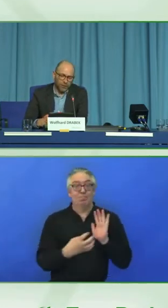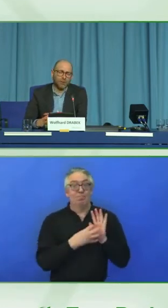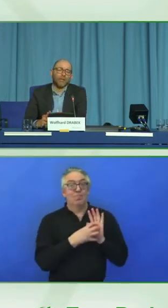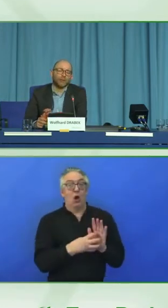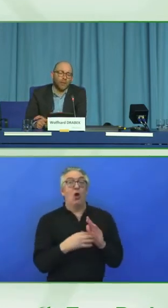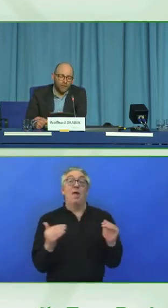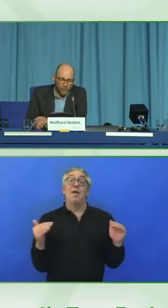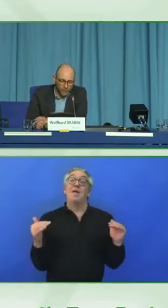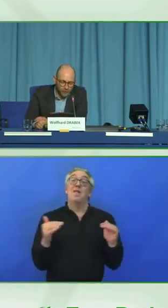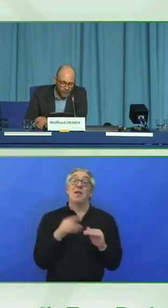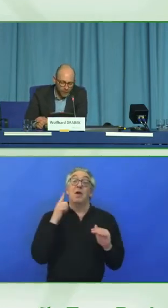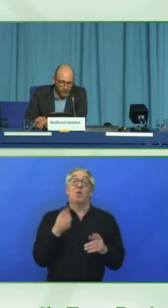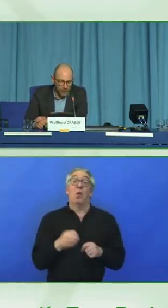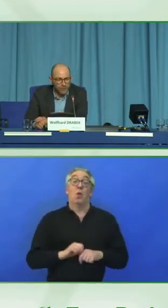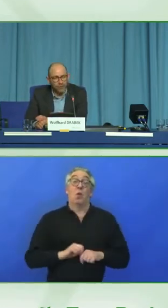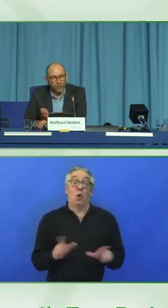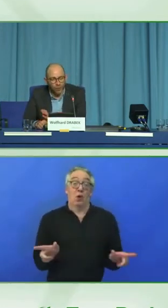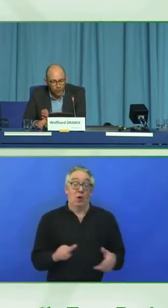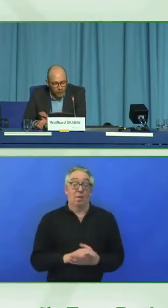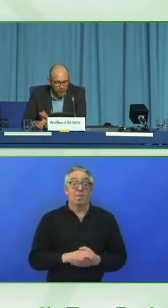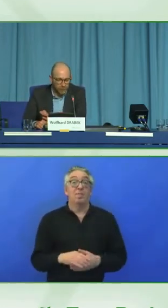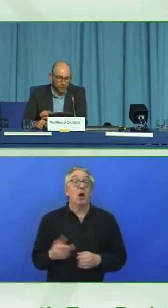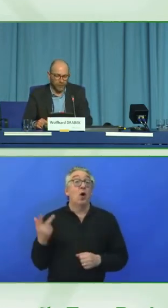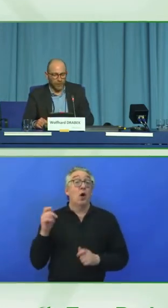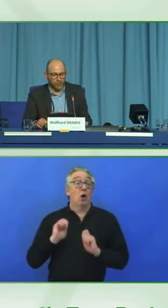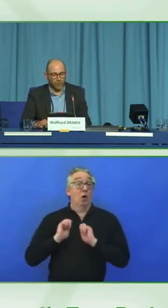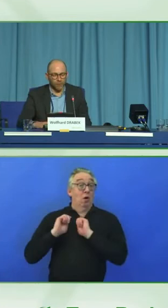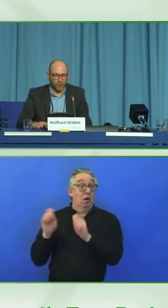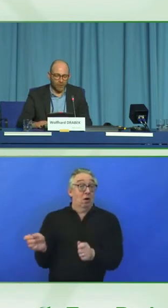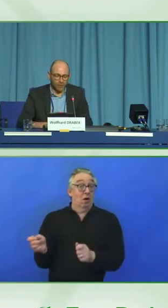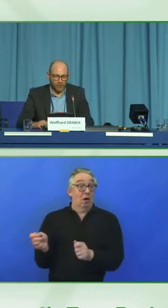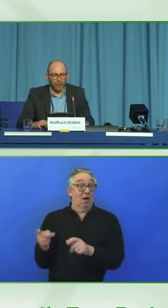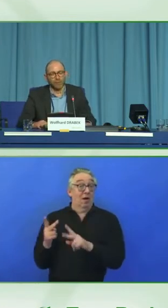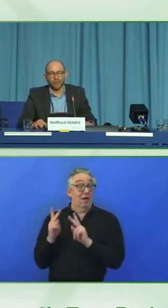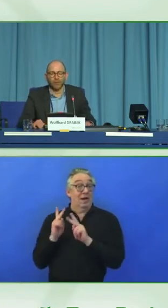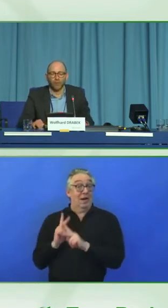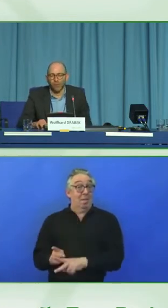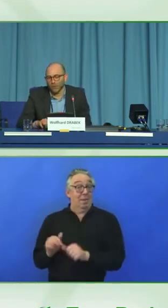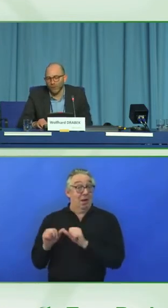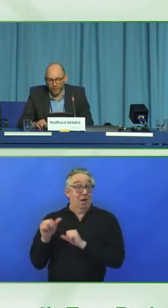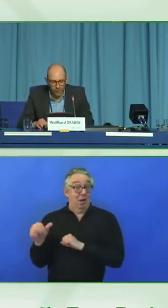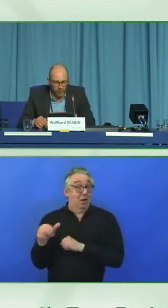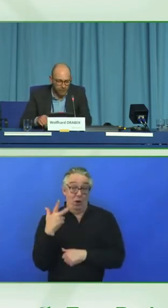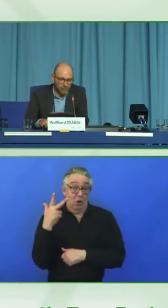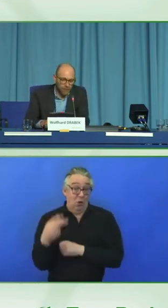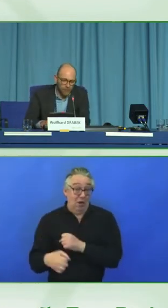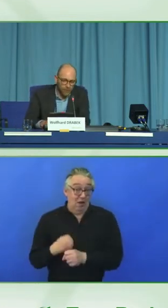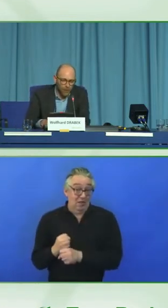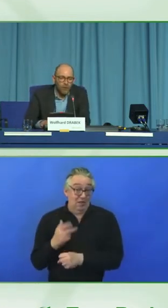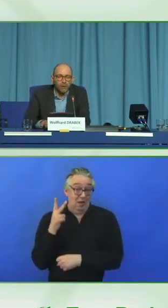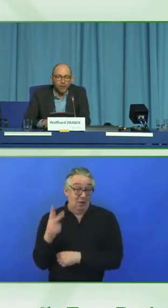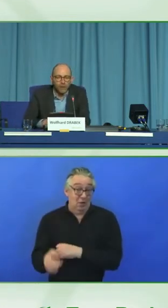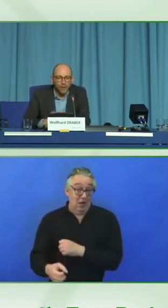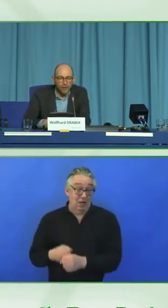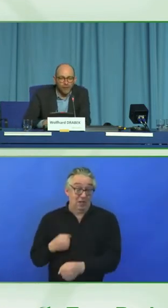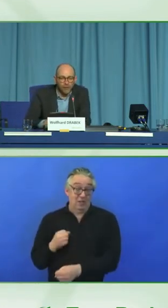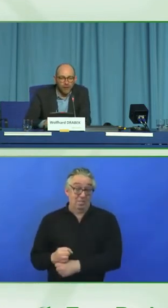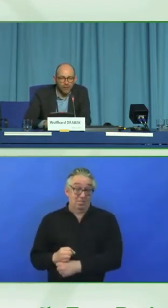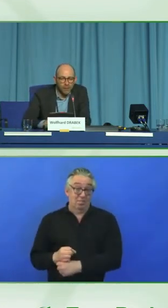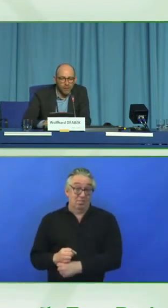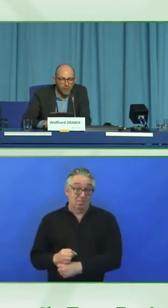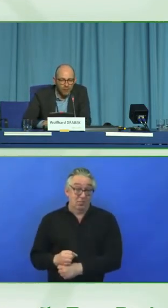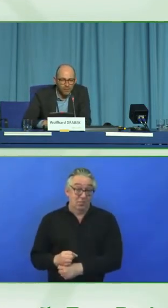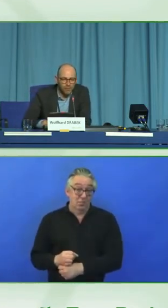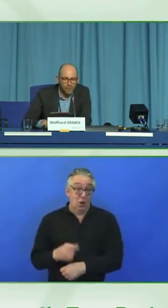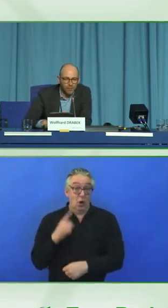recertification is scheduled after three years and, normally, a certification process takes about four to five months. Next